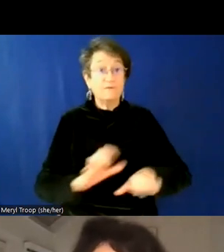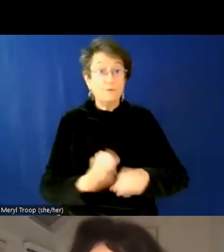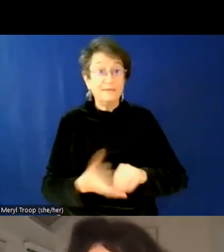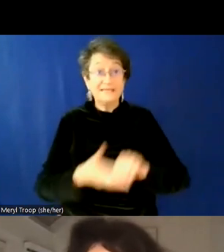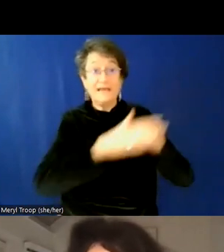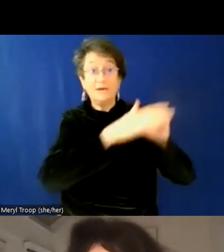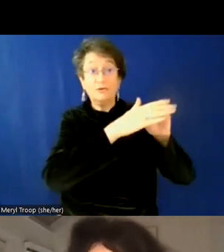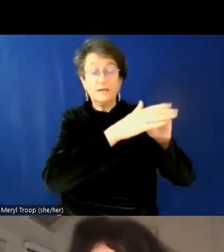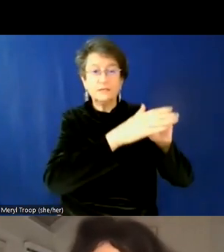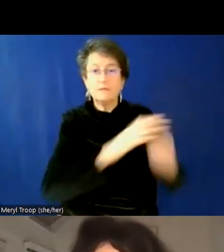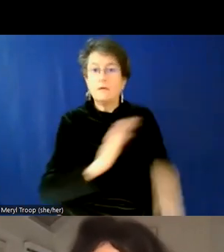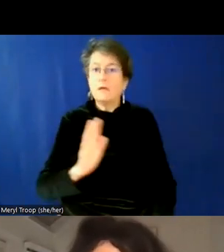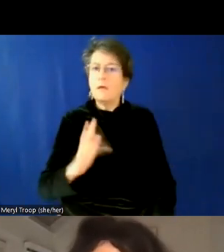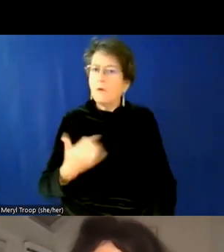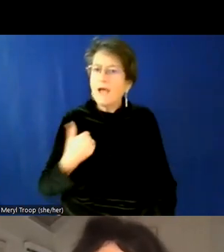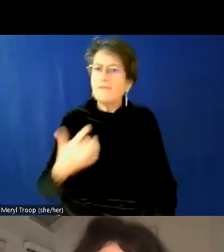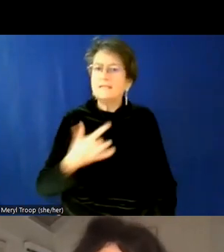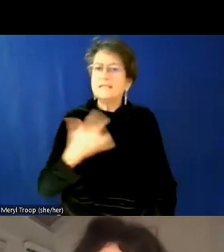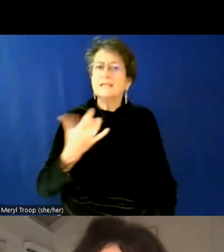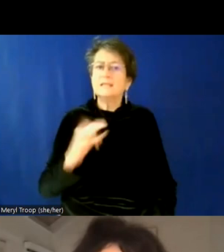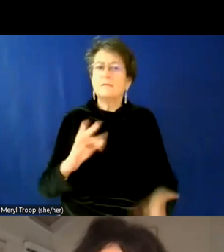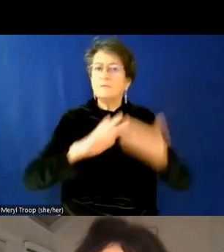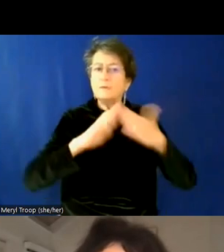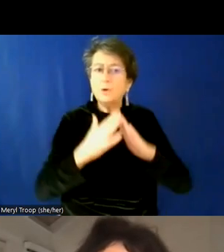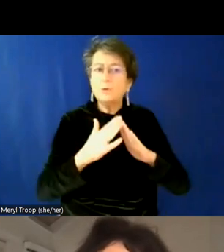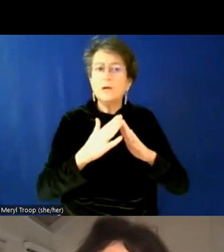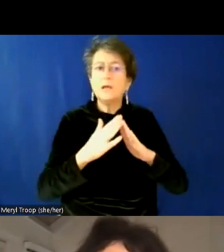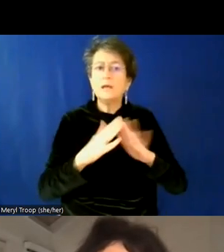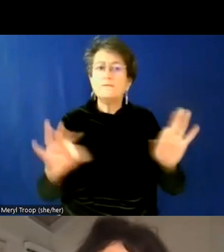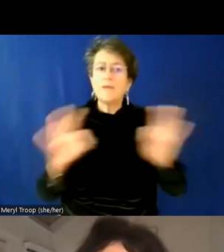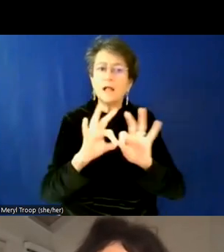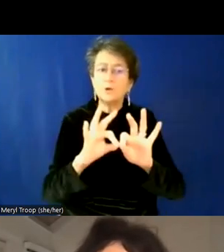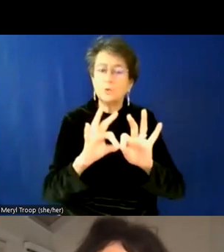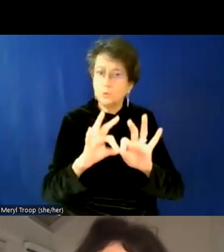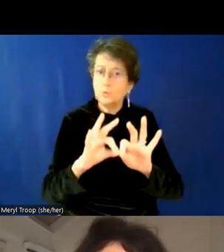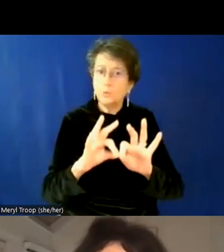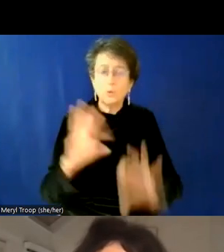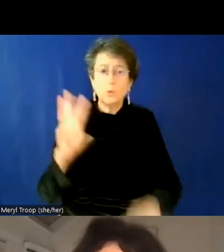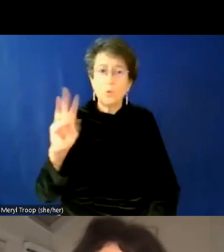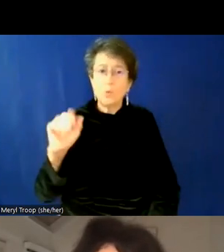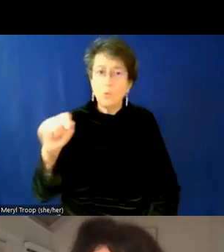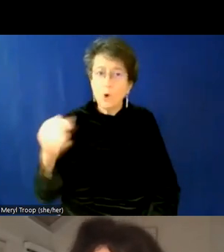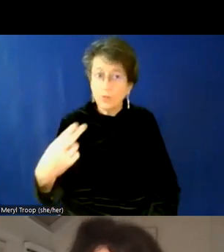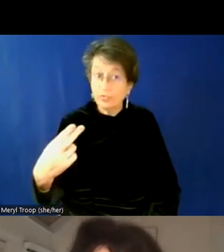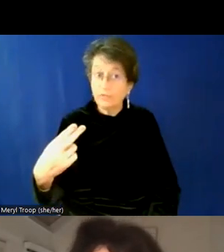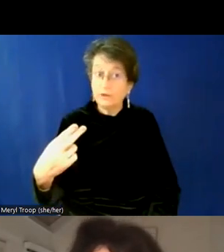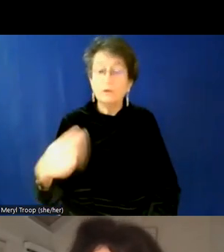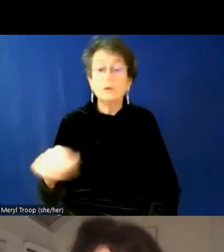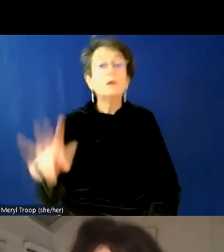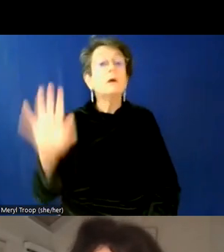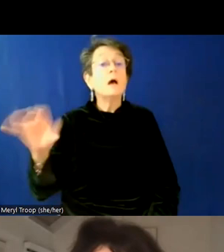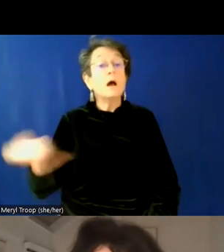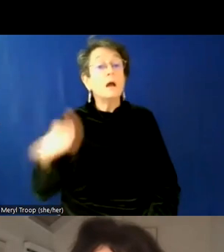there's a sense of community and value and worth. Um, so I would say, you know, another aspect of success